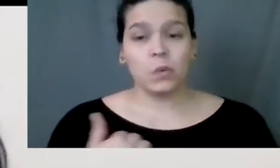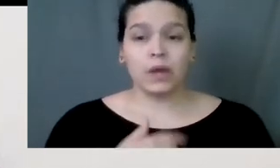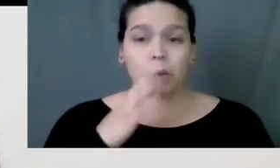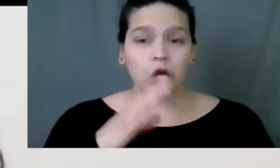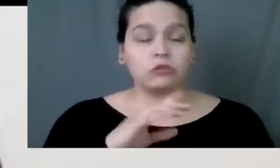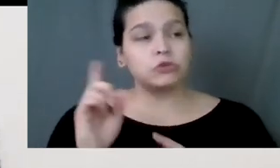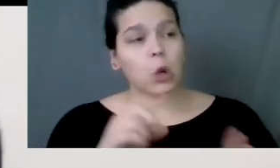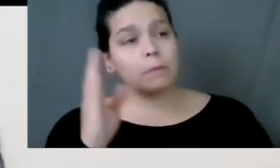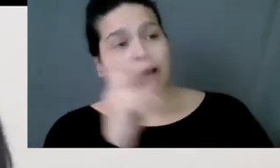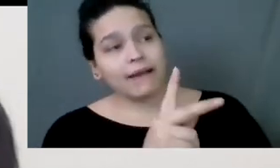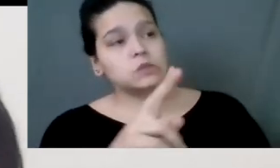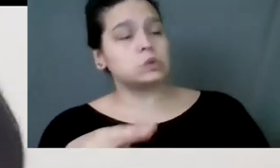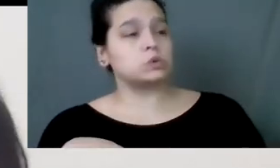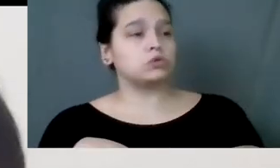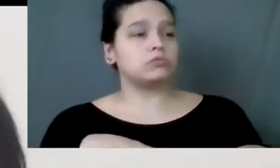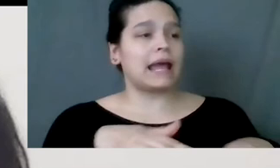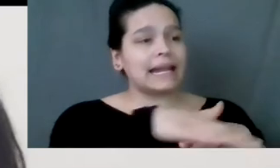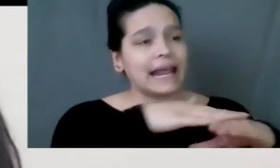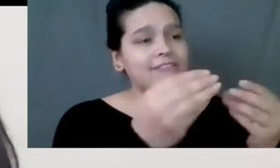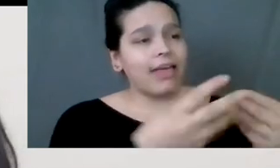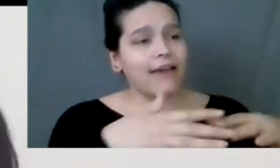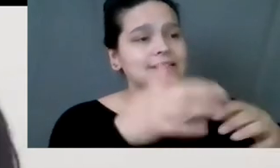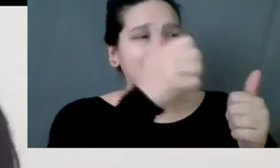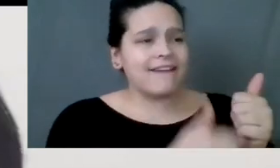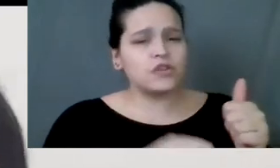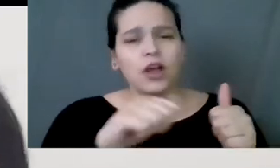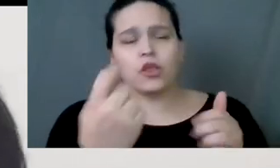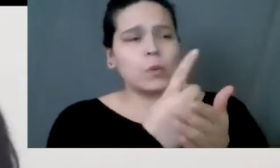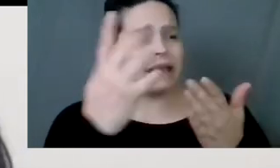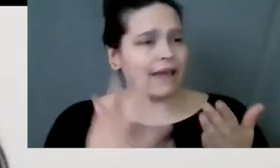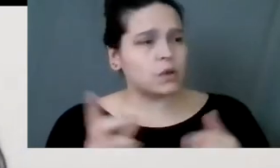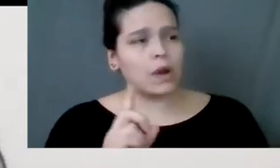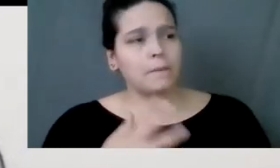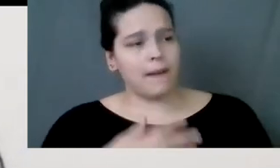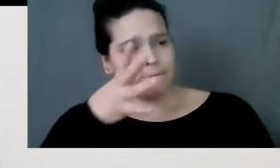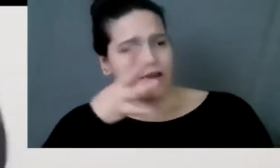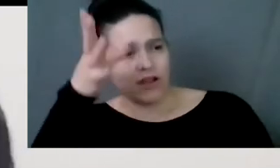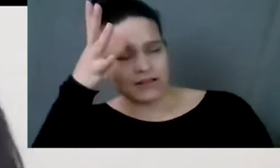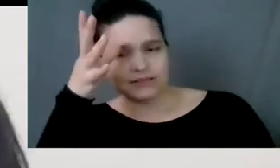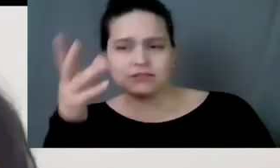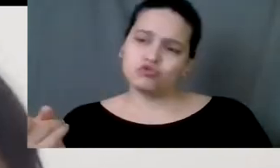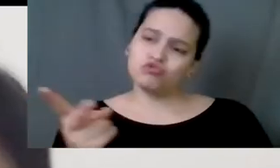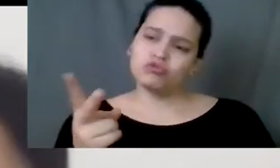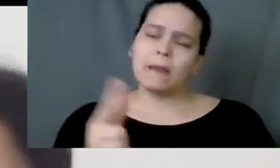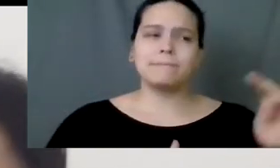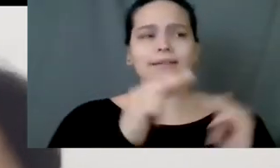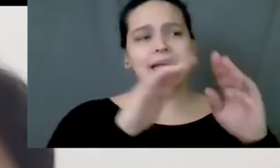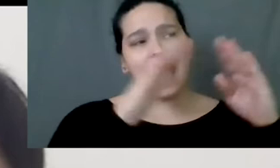So, we would go back to our native lands every other weekend, where my parents built a house.